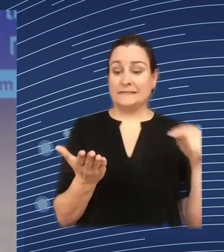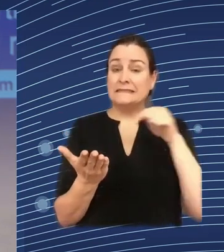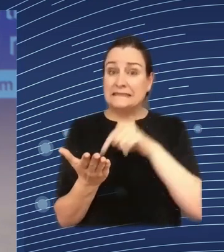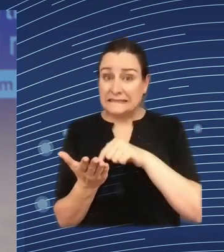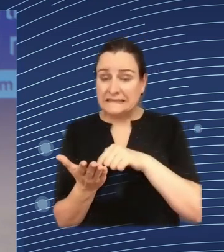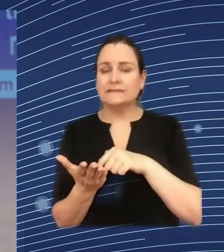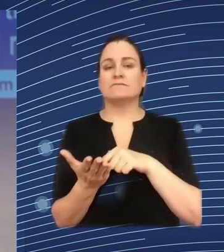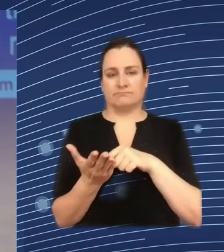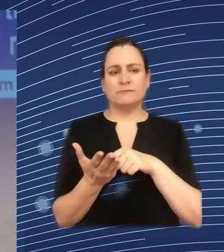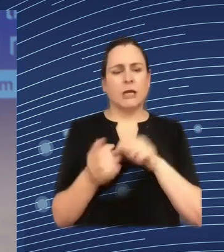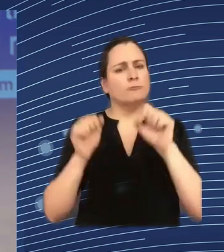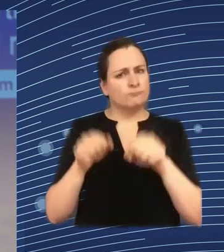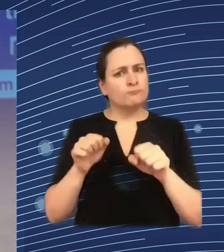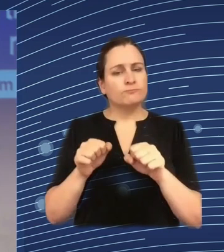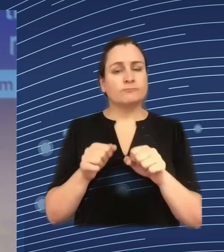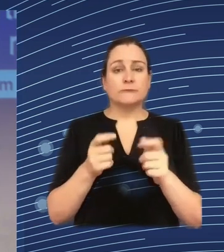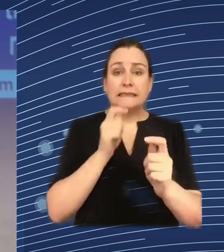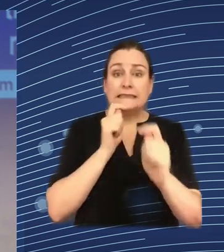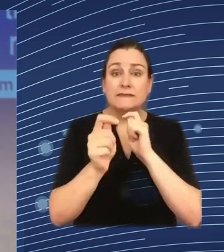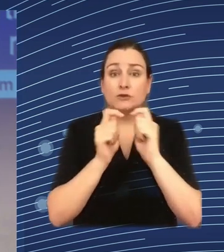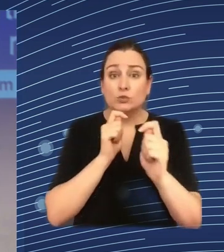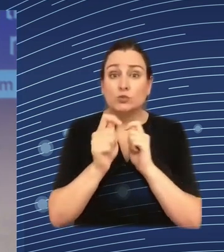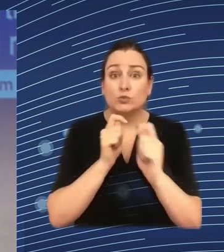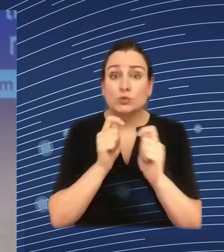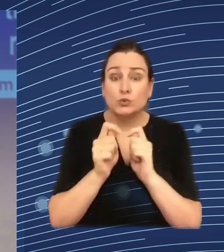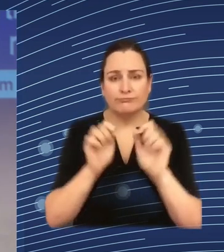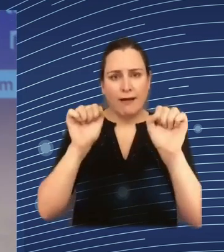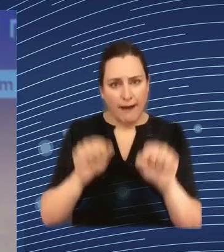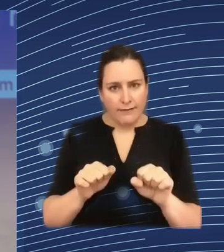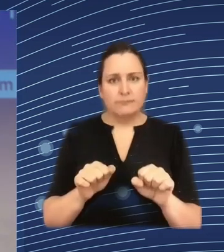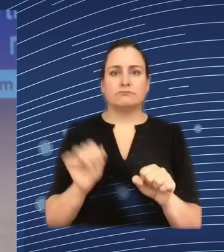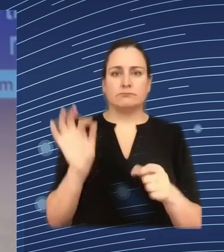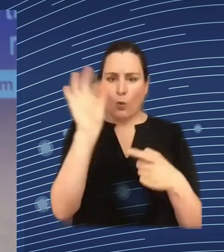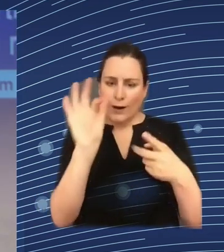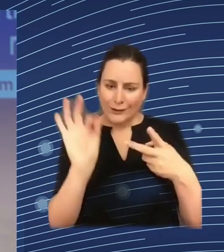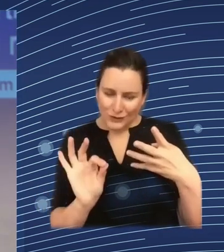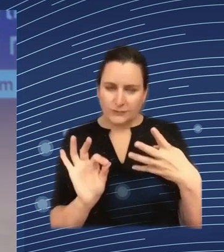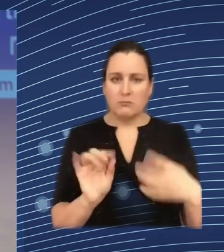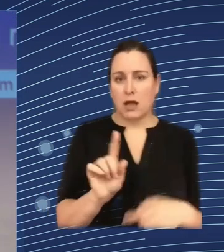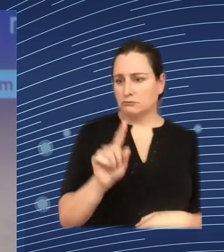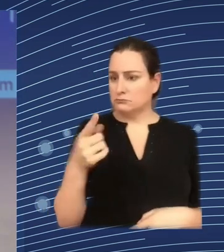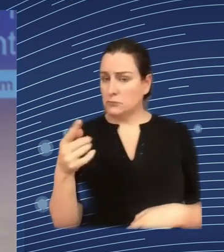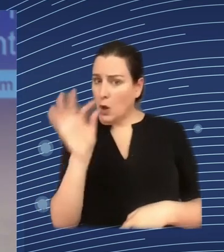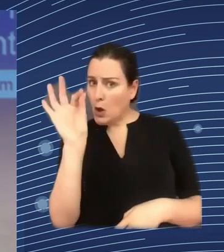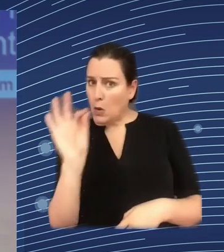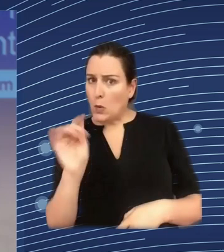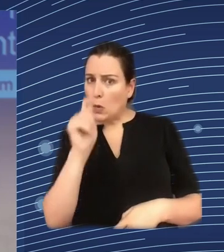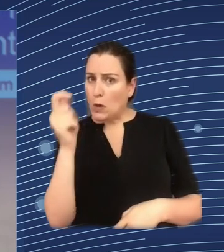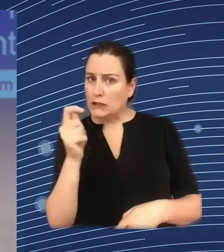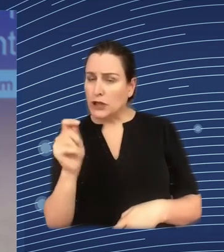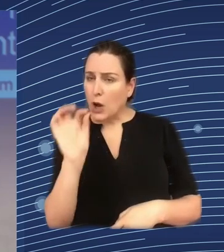in job interviews and under which conditions which tests and examinations